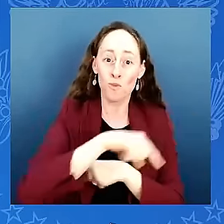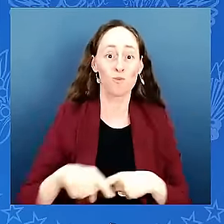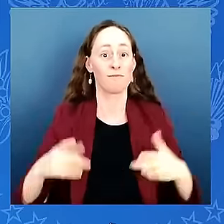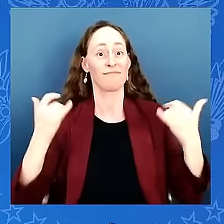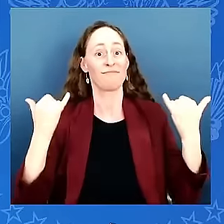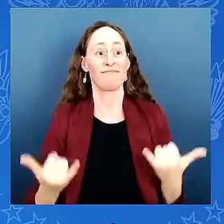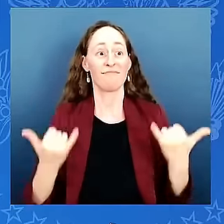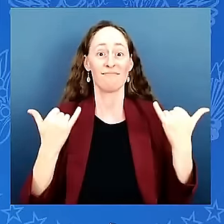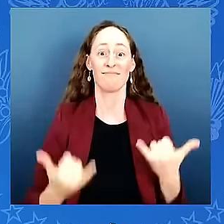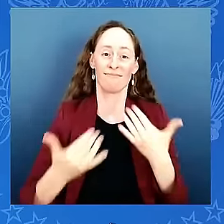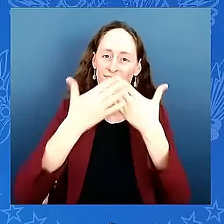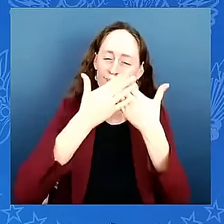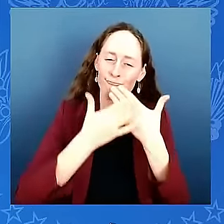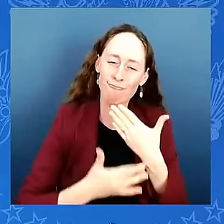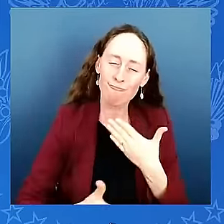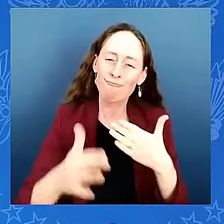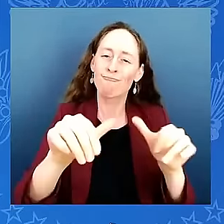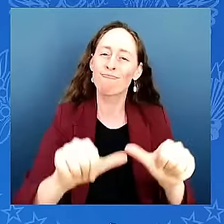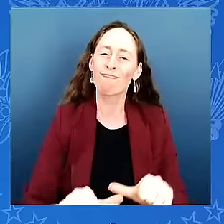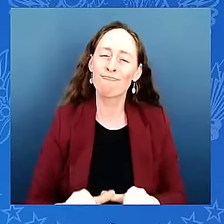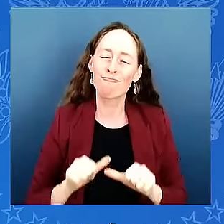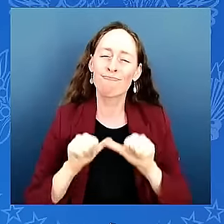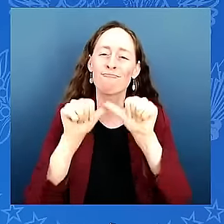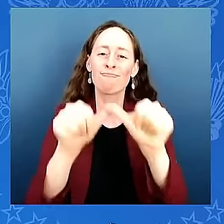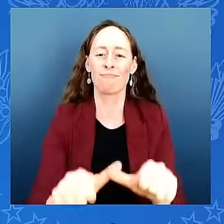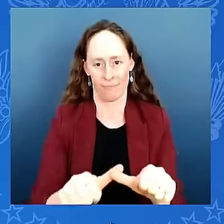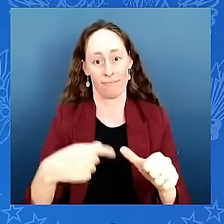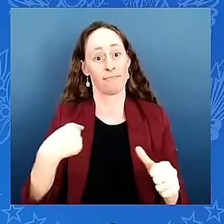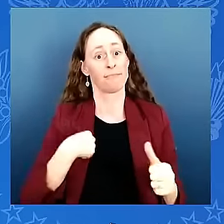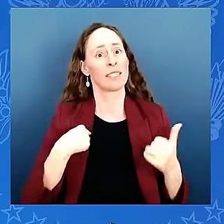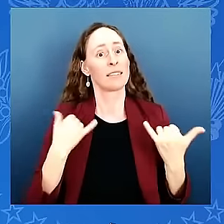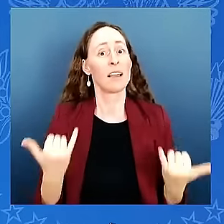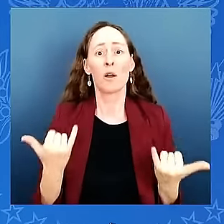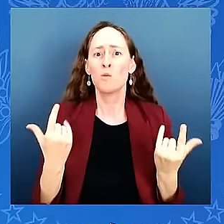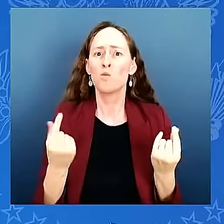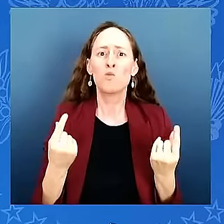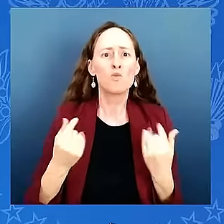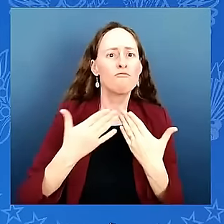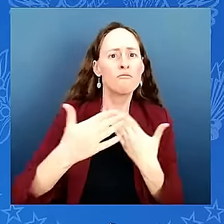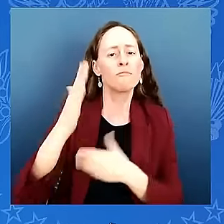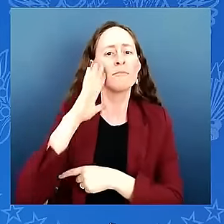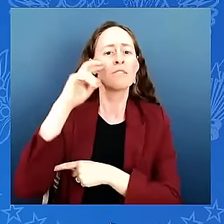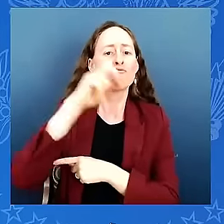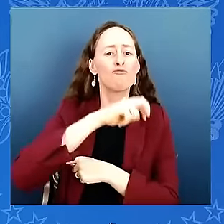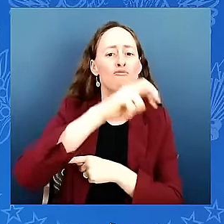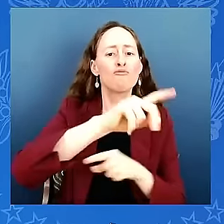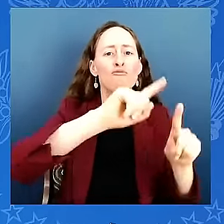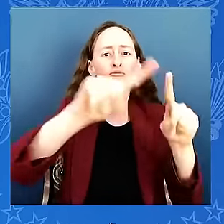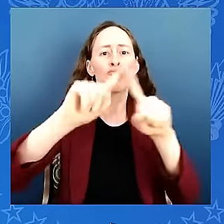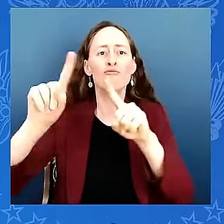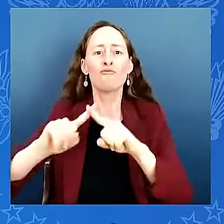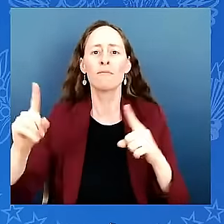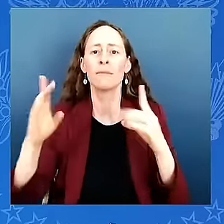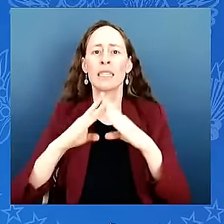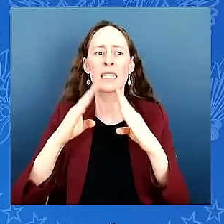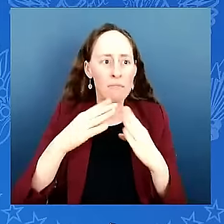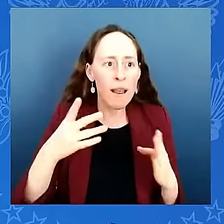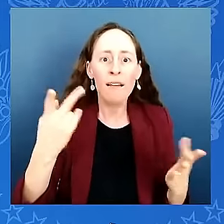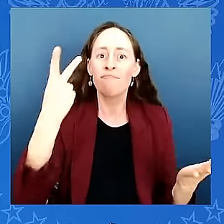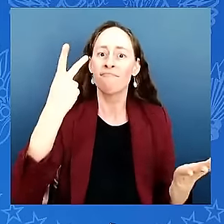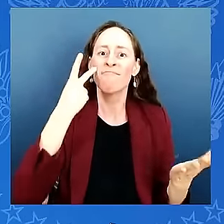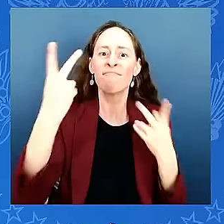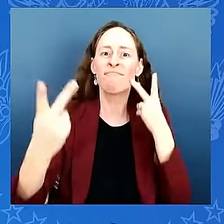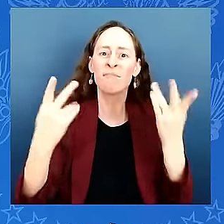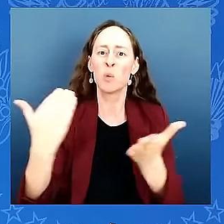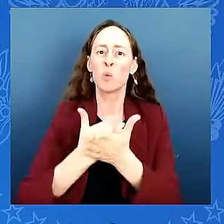we're seeing in their communities roads and bridges being built lead pipes being removed from homes and schools seniors saving